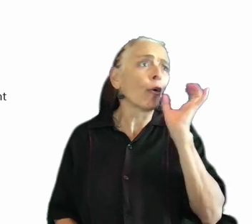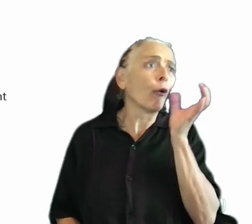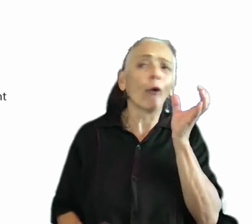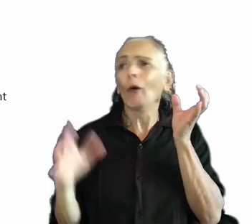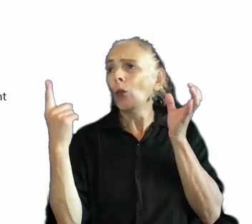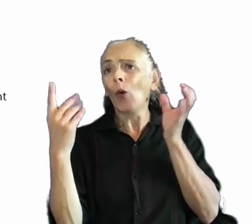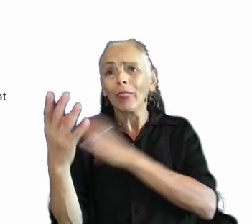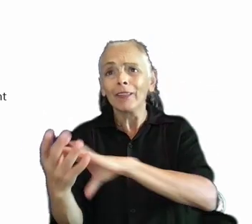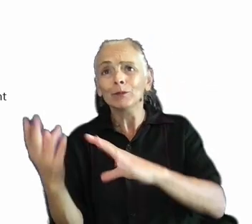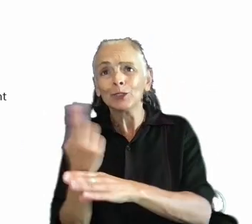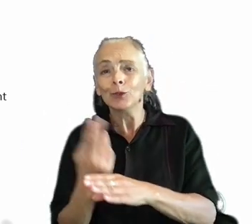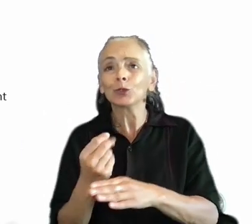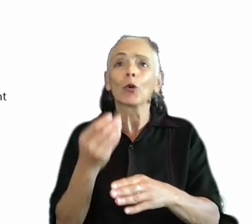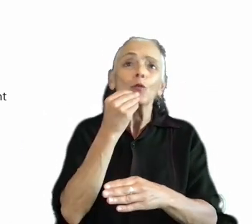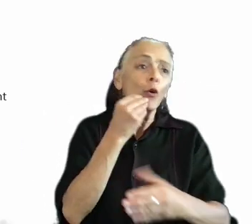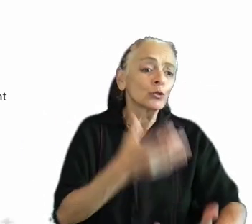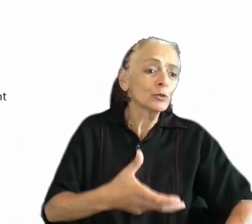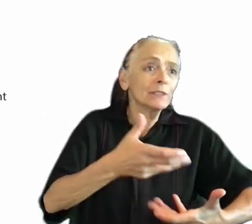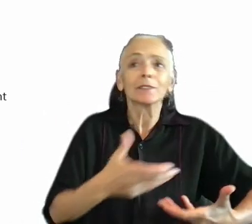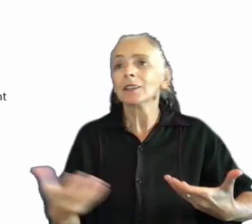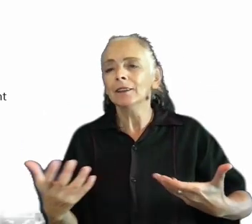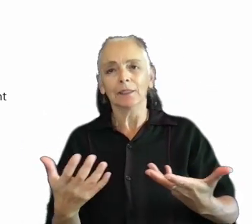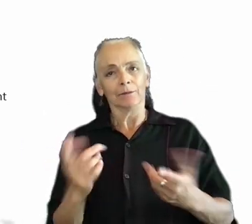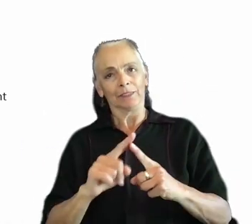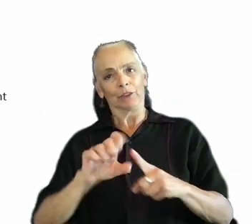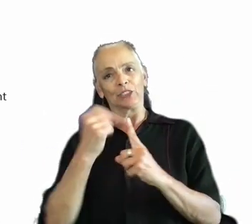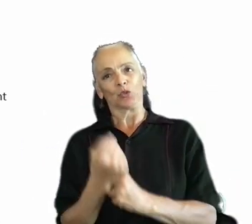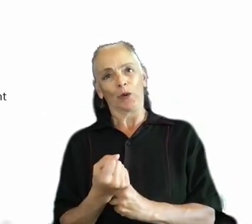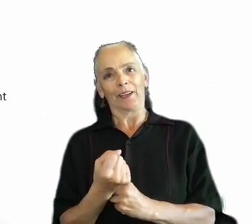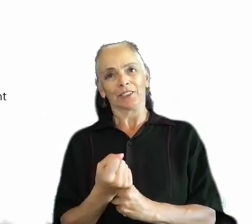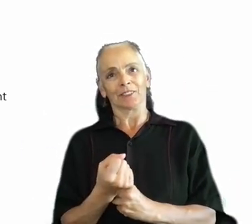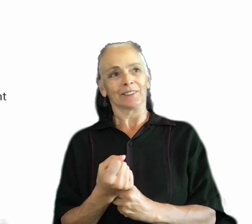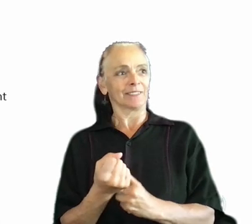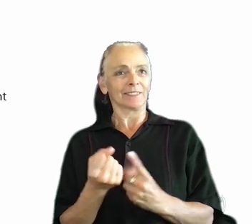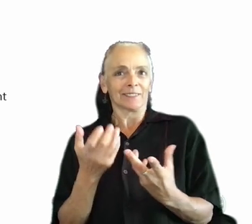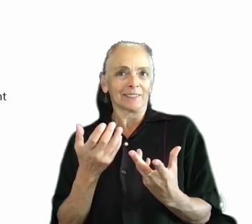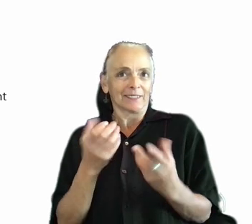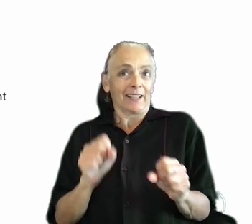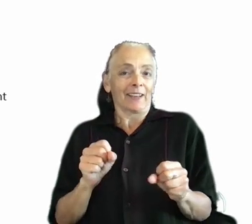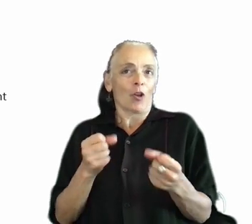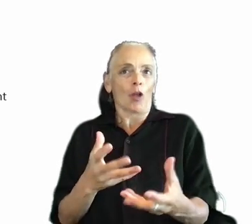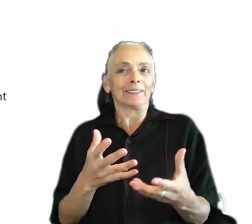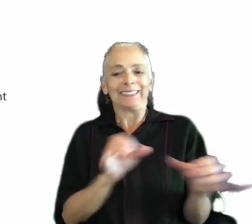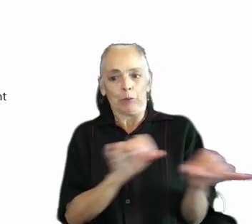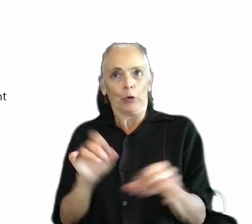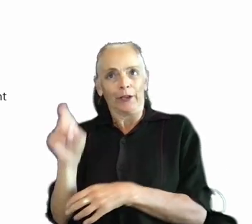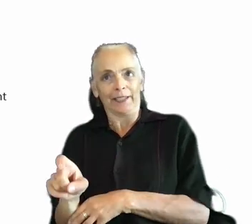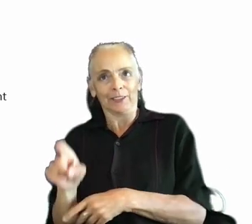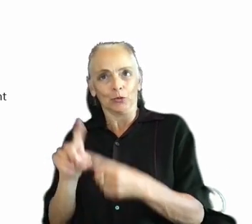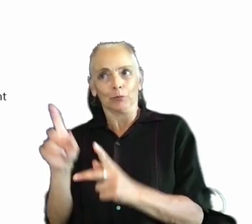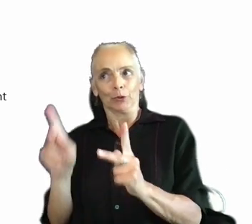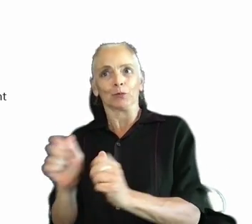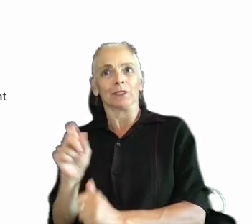So there are many different kinds of situations that might put you in a position of having similar needs. So while the actual number of